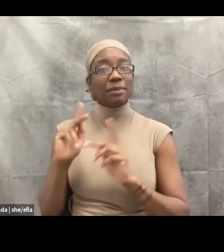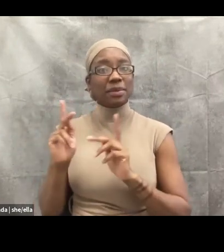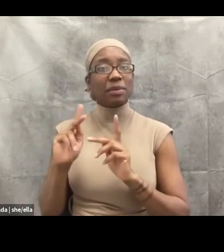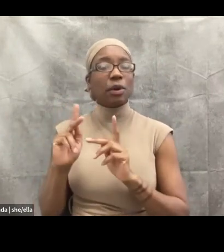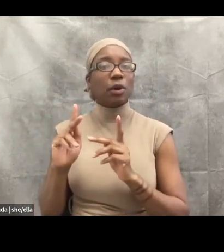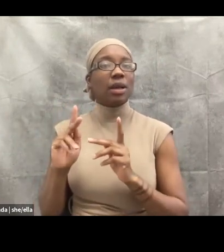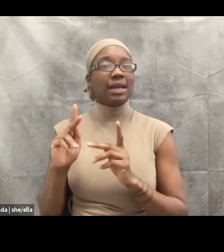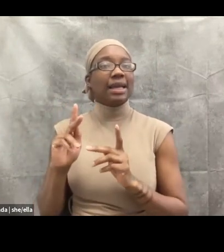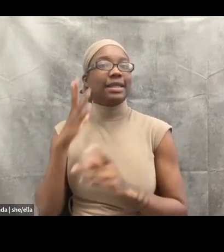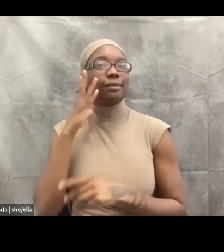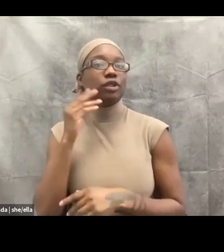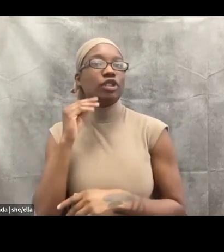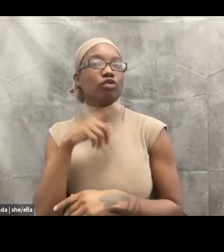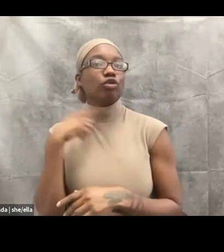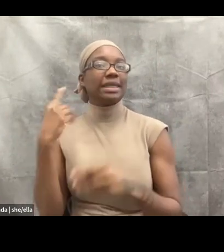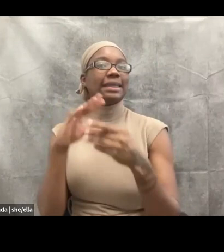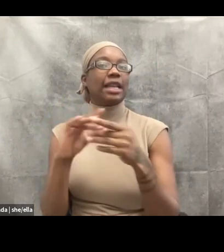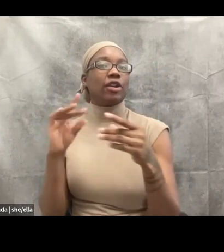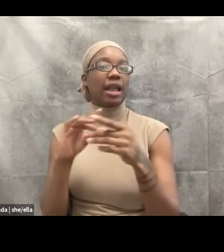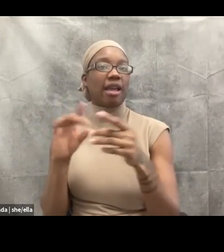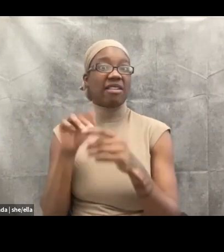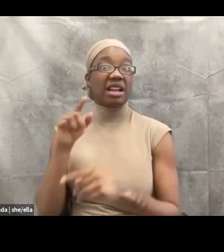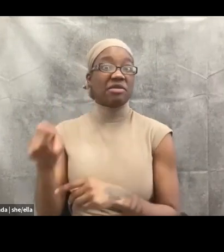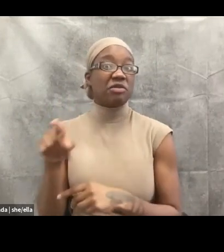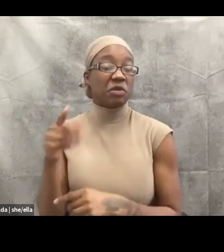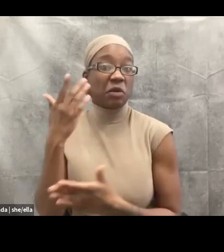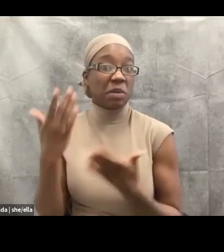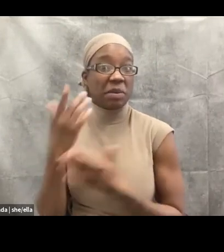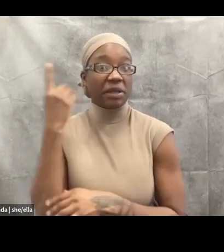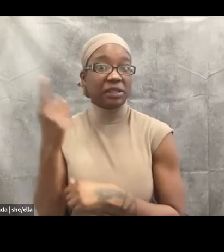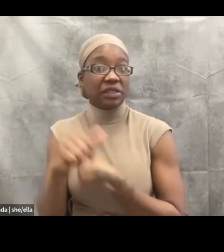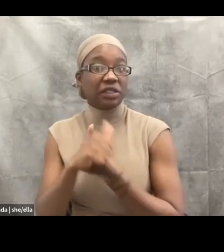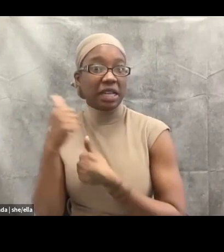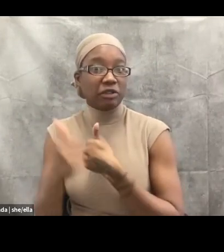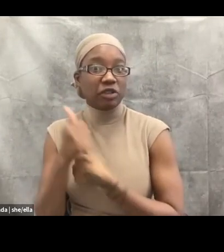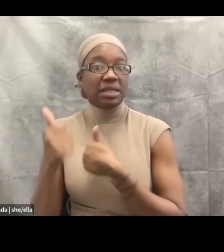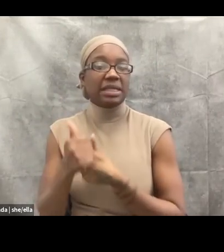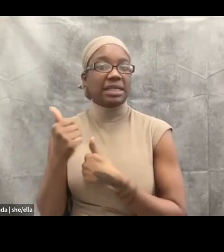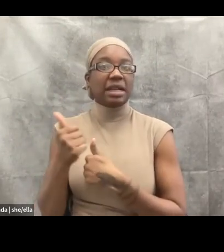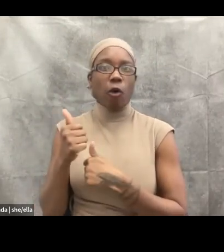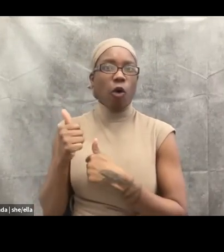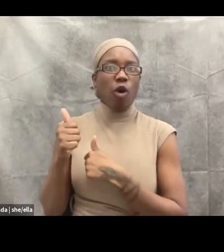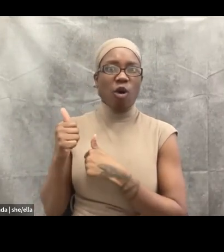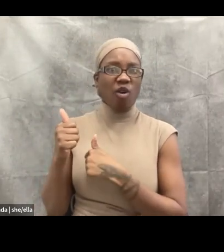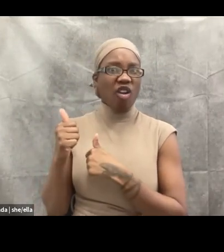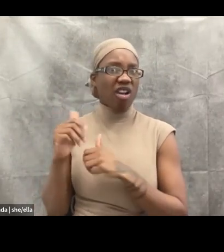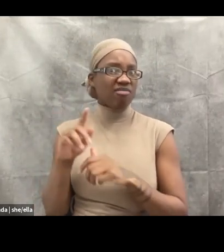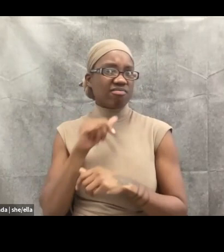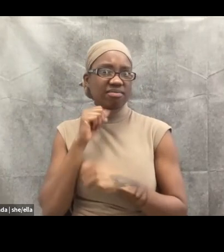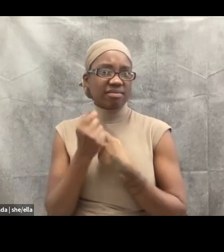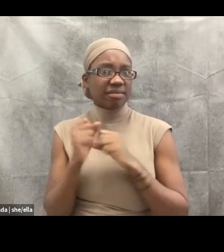So we're already engaging, um, with folks, um, who are experiencing that crisis as if there's a problem with them.